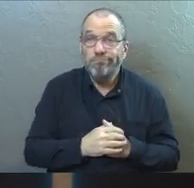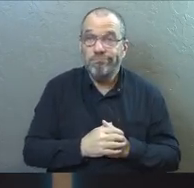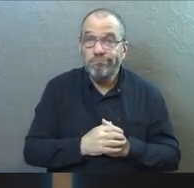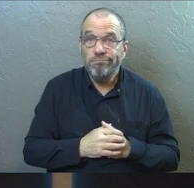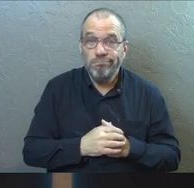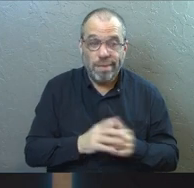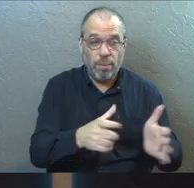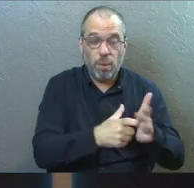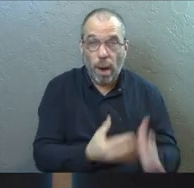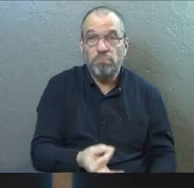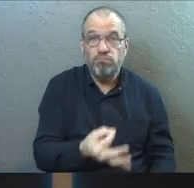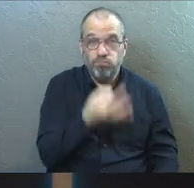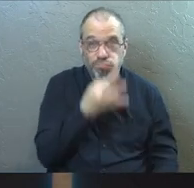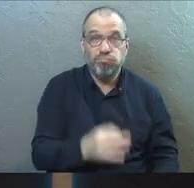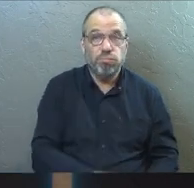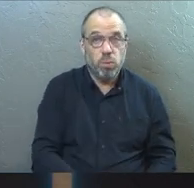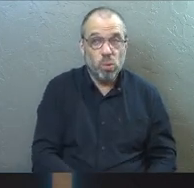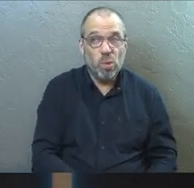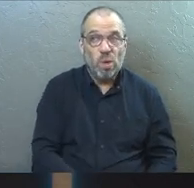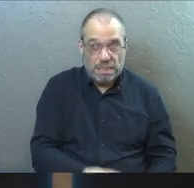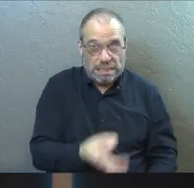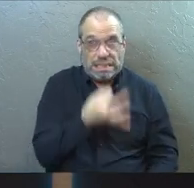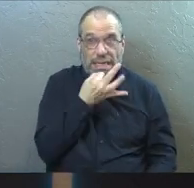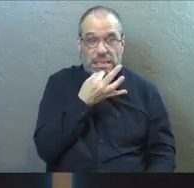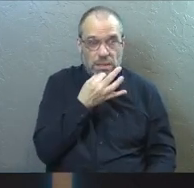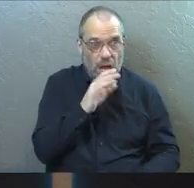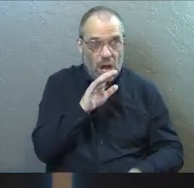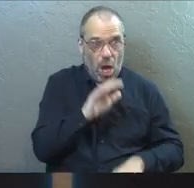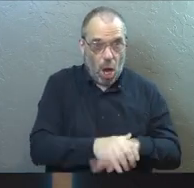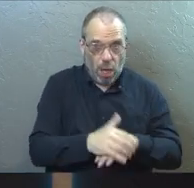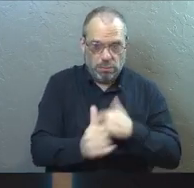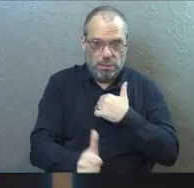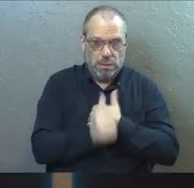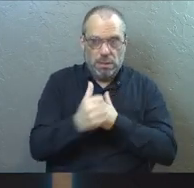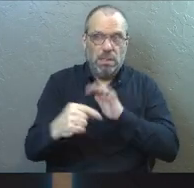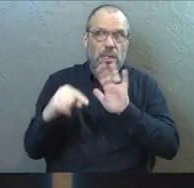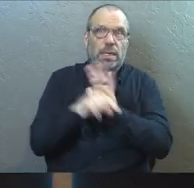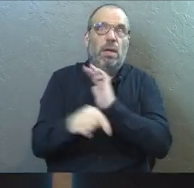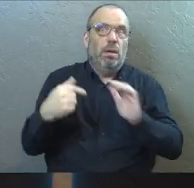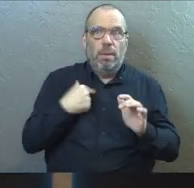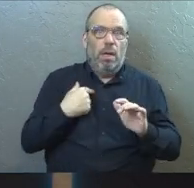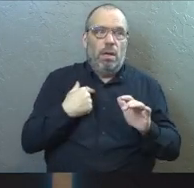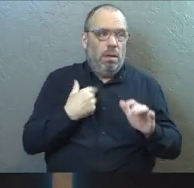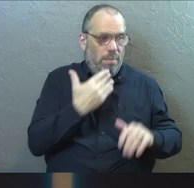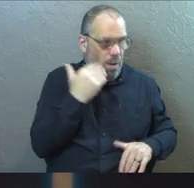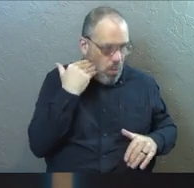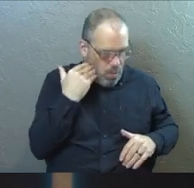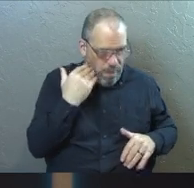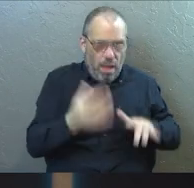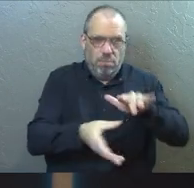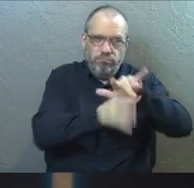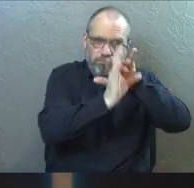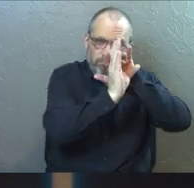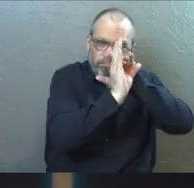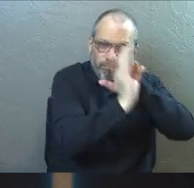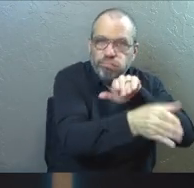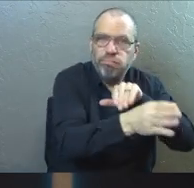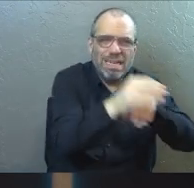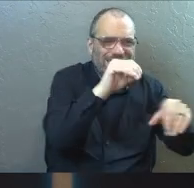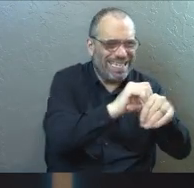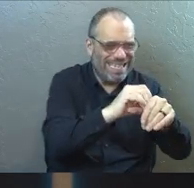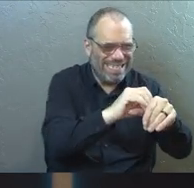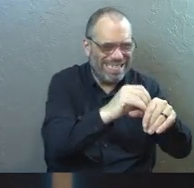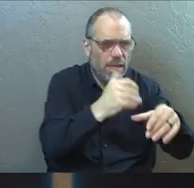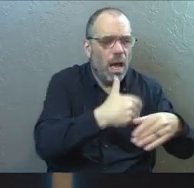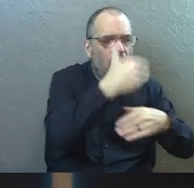It took guts for him to, on the threat of death, have to flee his hometown. He goes into